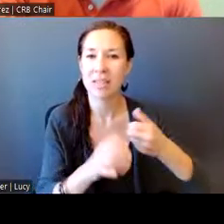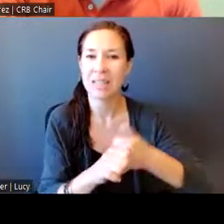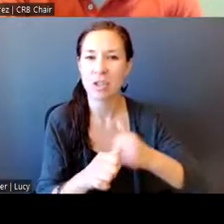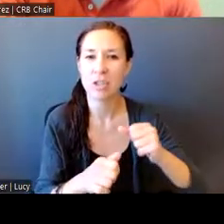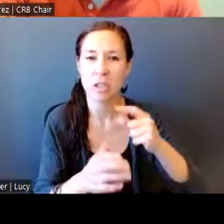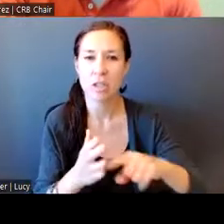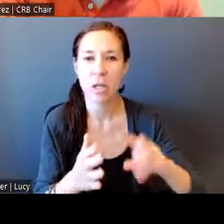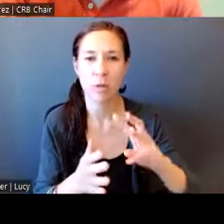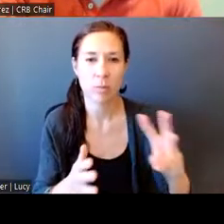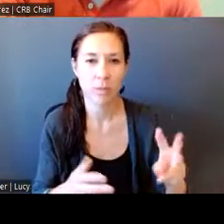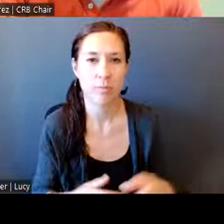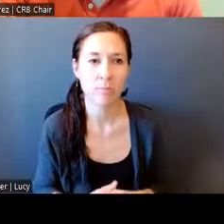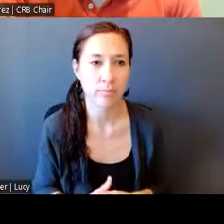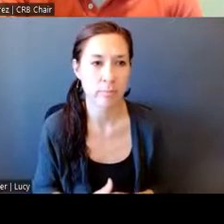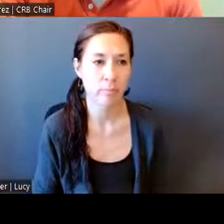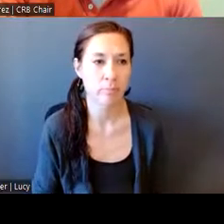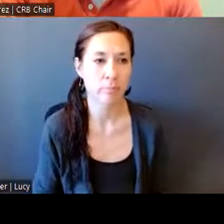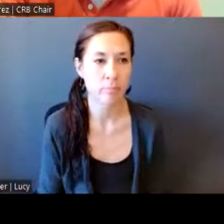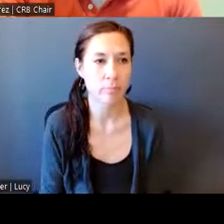And you're done with the data?